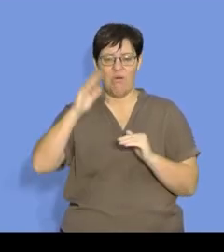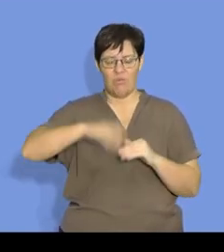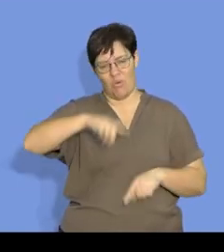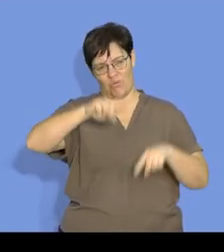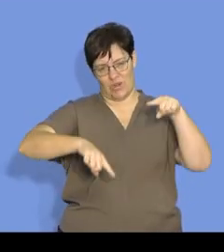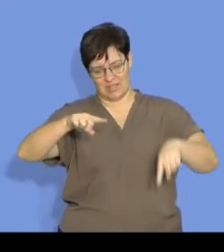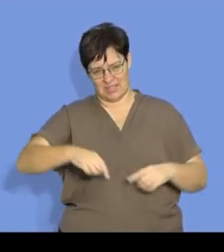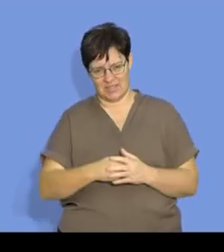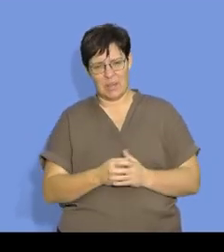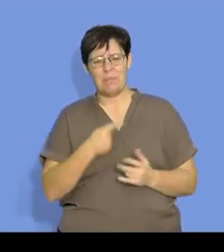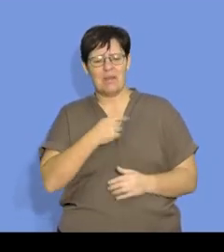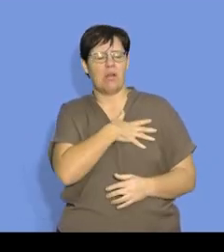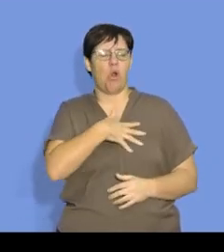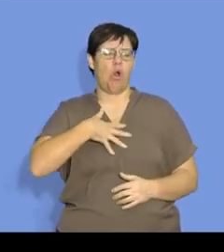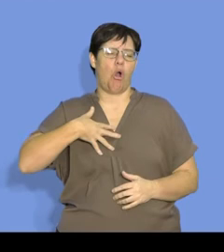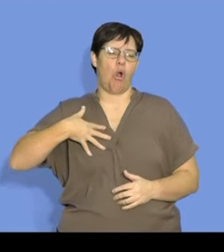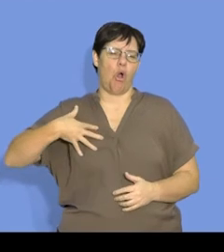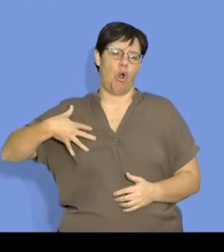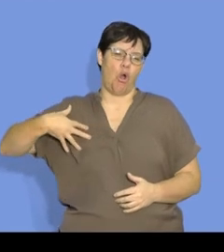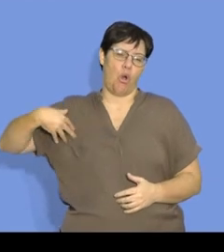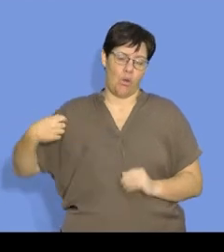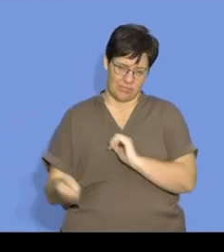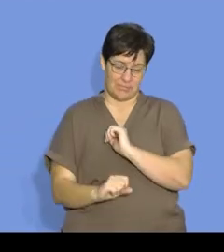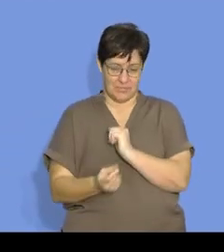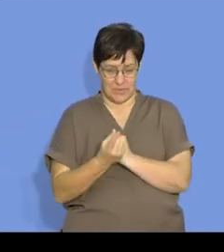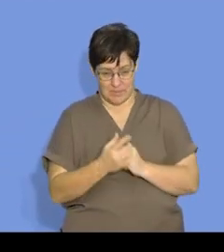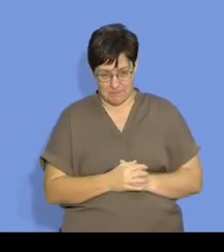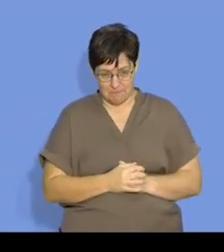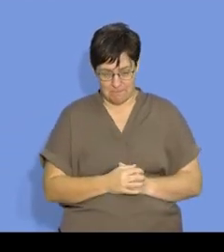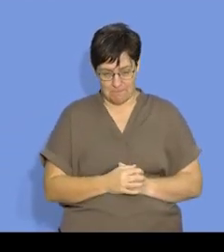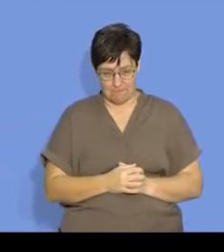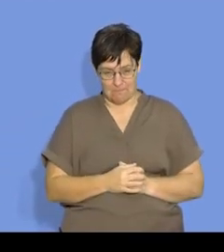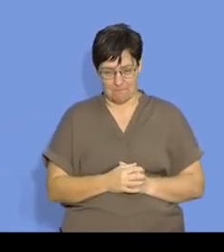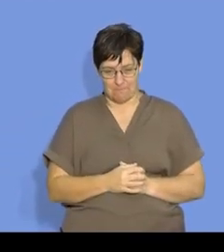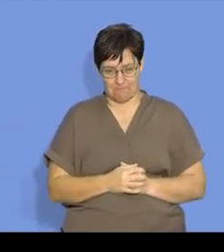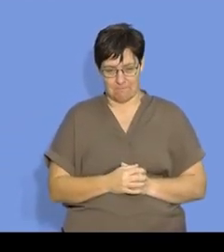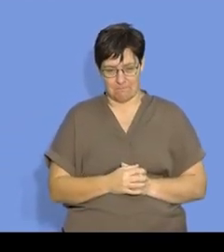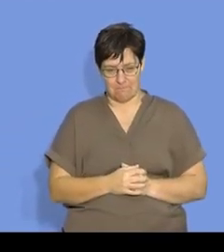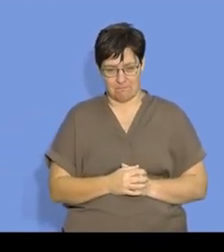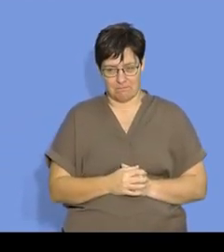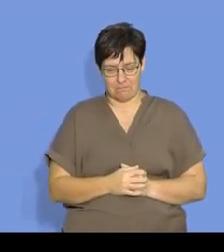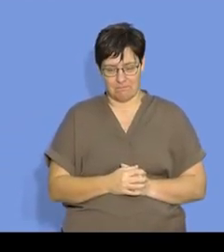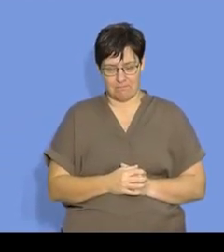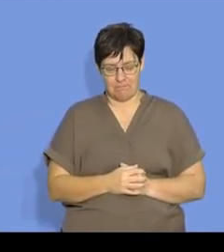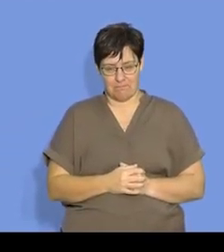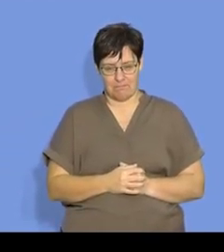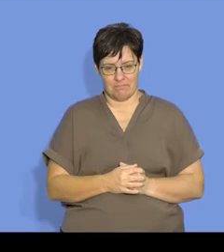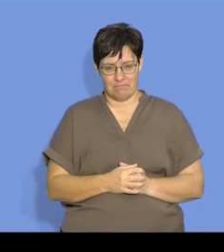reactions, low-rate, meaning it takes long times for these reactions to take place.